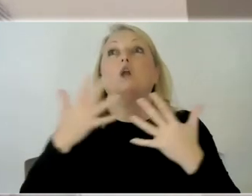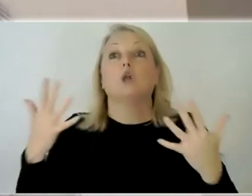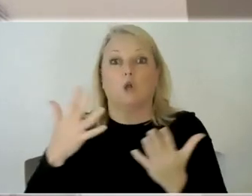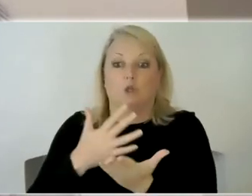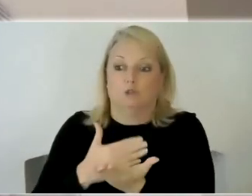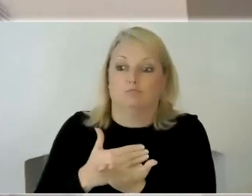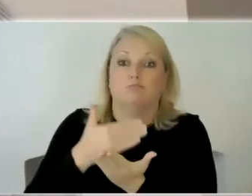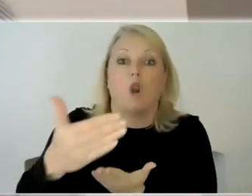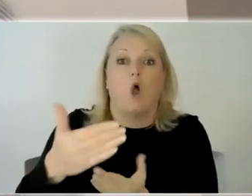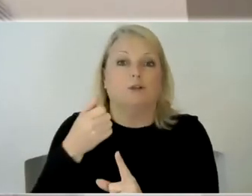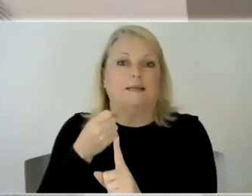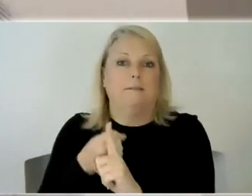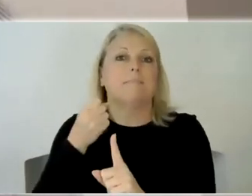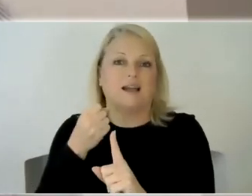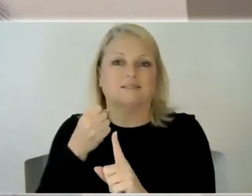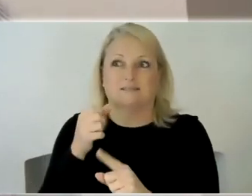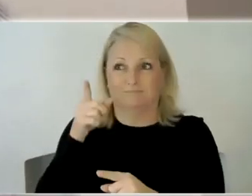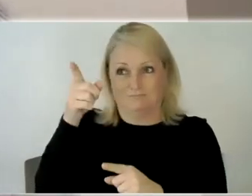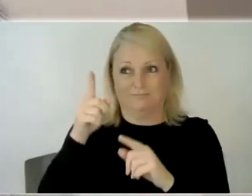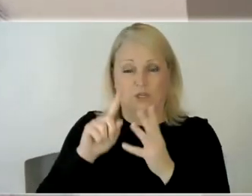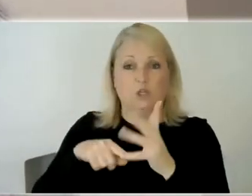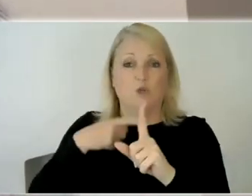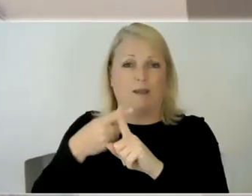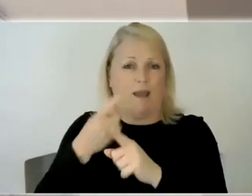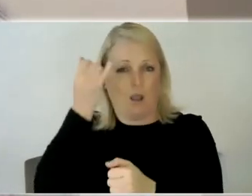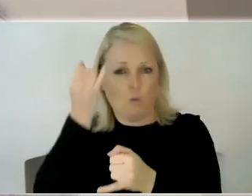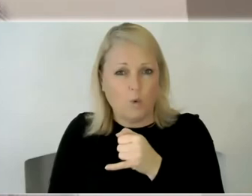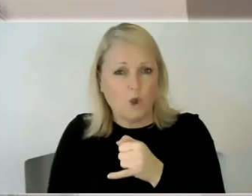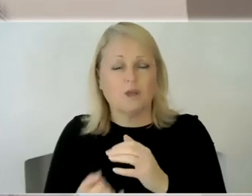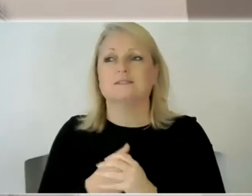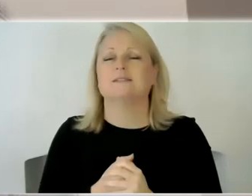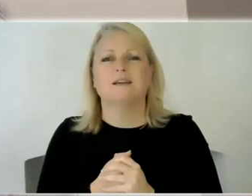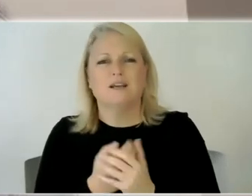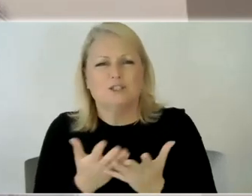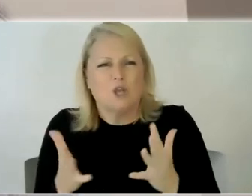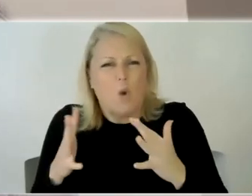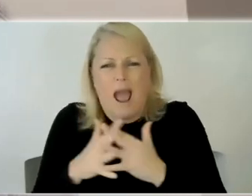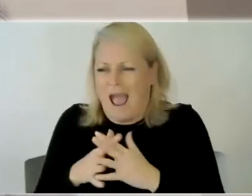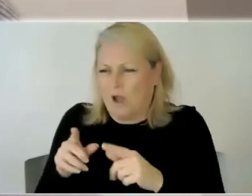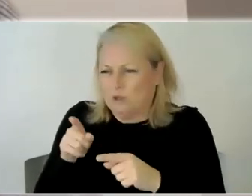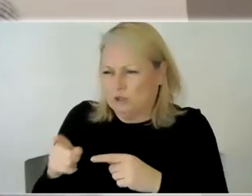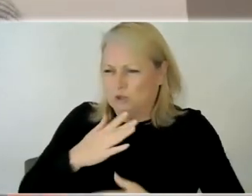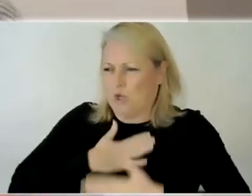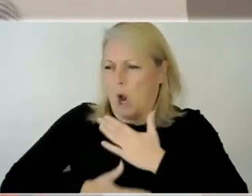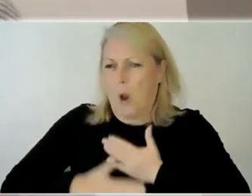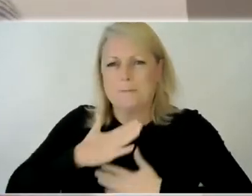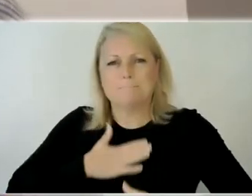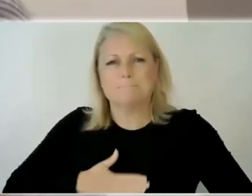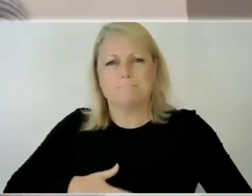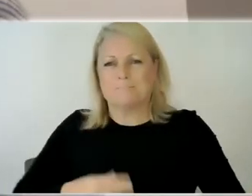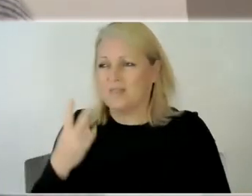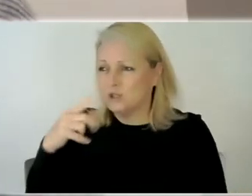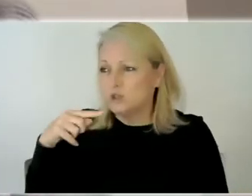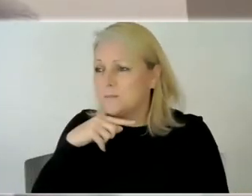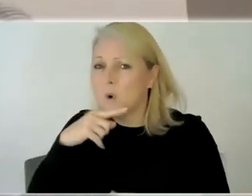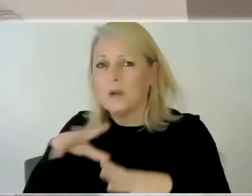the uk more so than here in australia um how did you guys cope with that um and how did jude and tommy adjust to